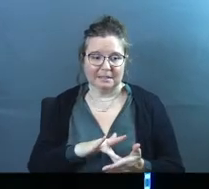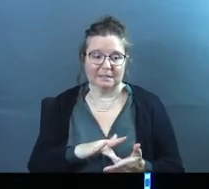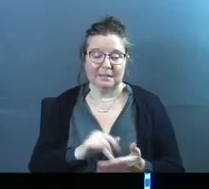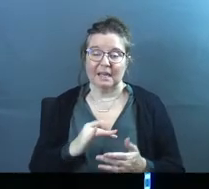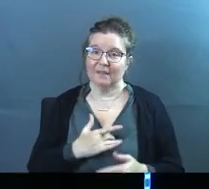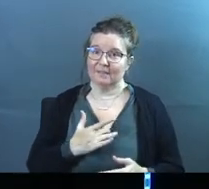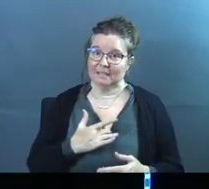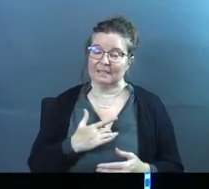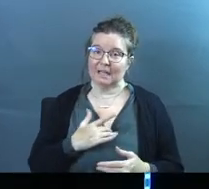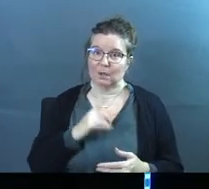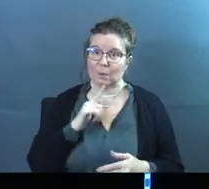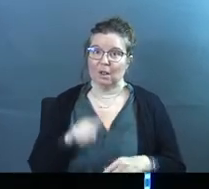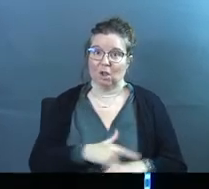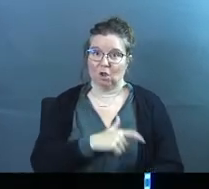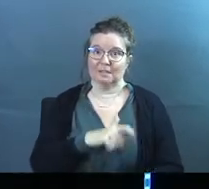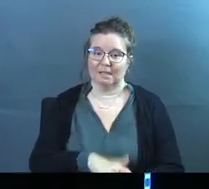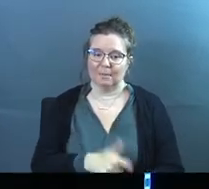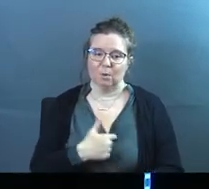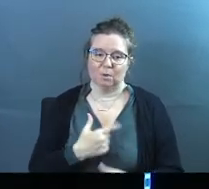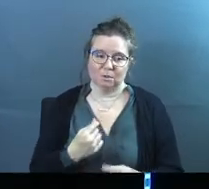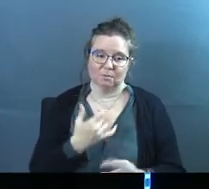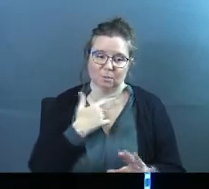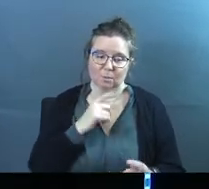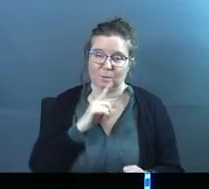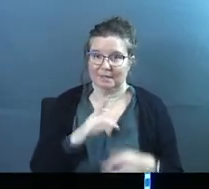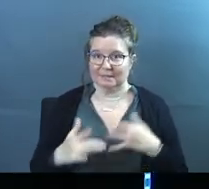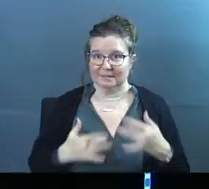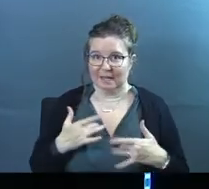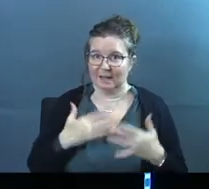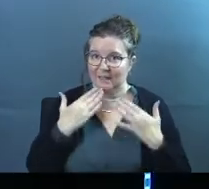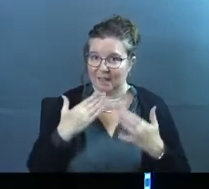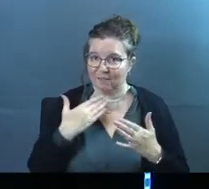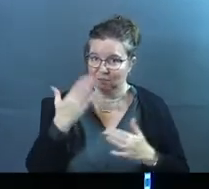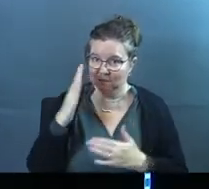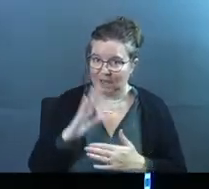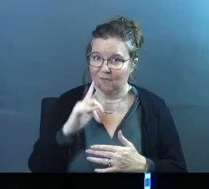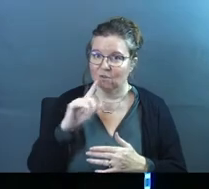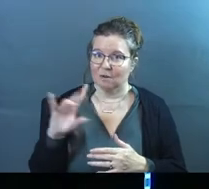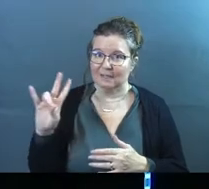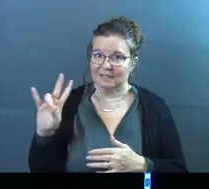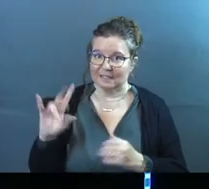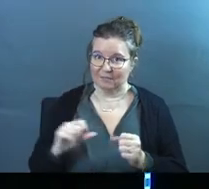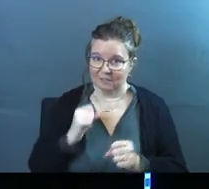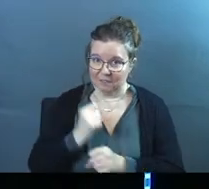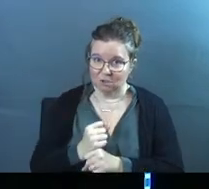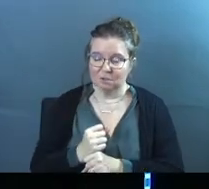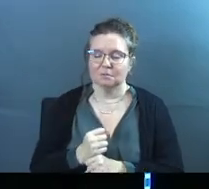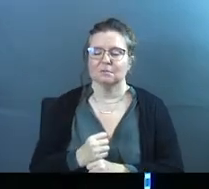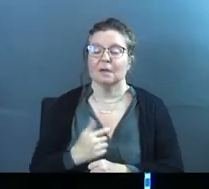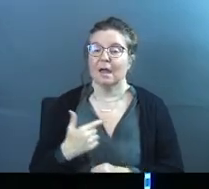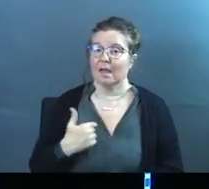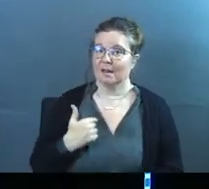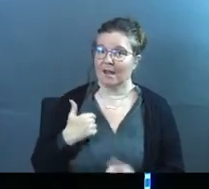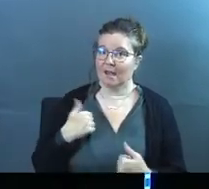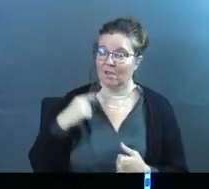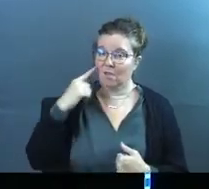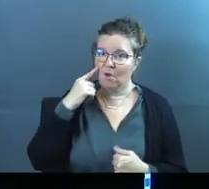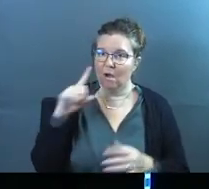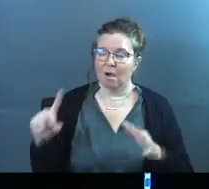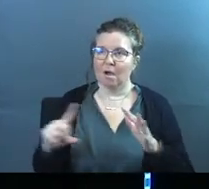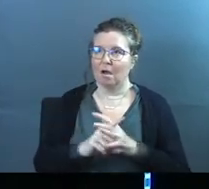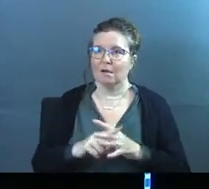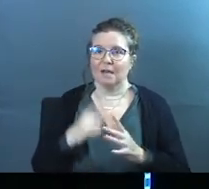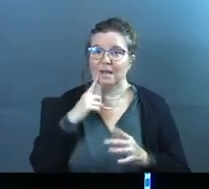it feels like a super long time. And don't get me wrong. We're super excited and thankful to God for the seven years. And I had the thought,